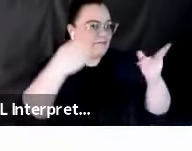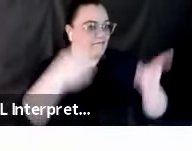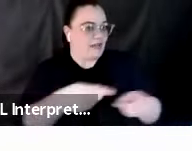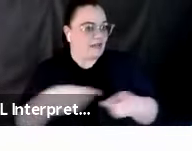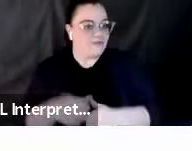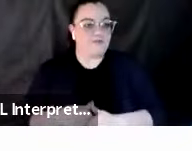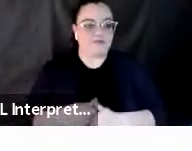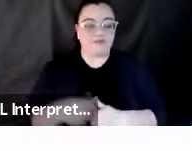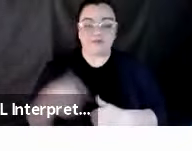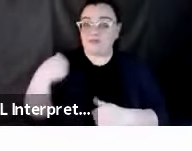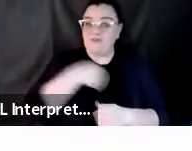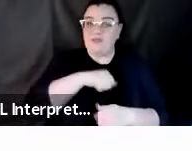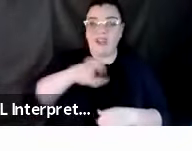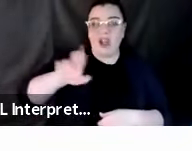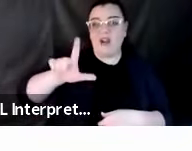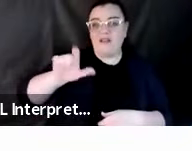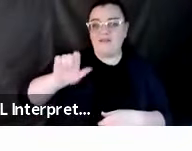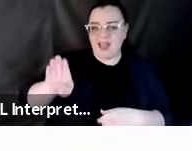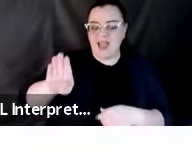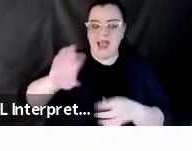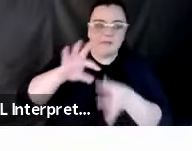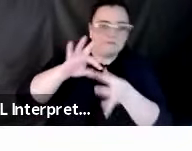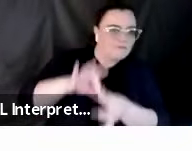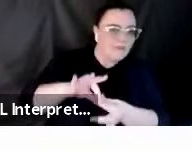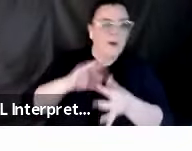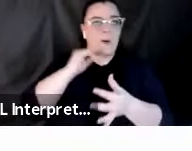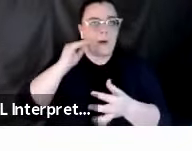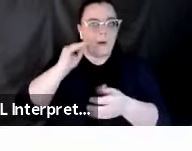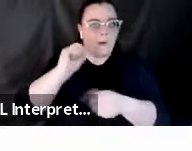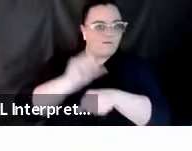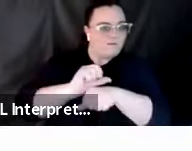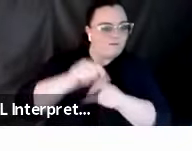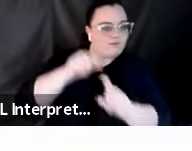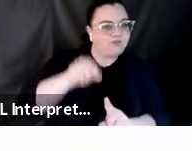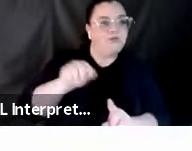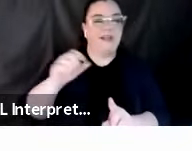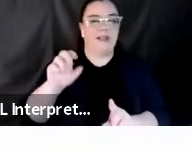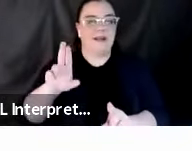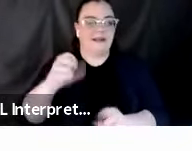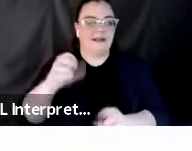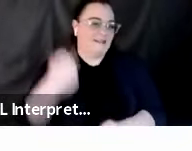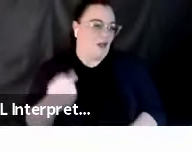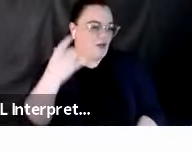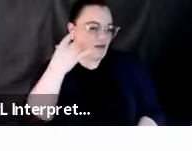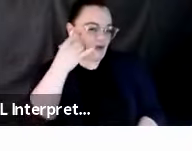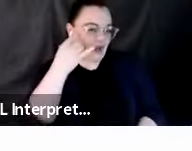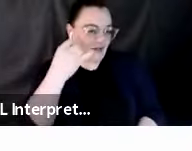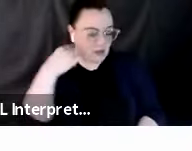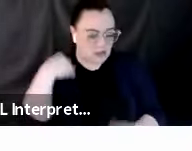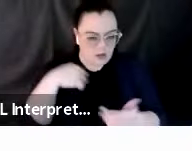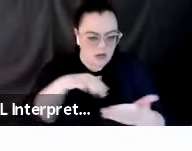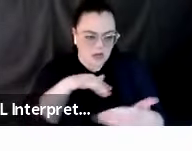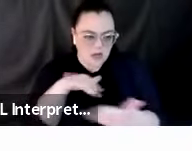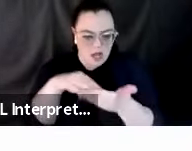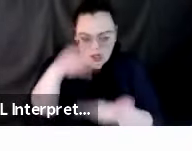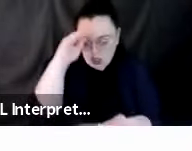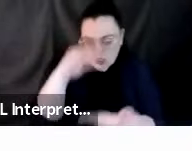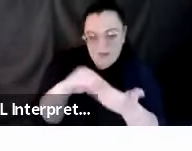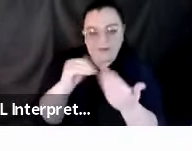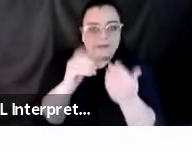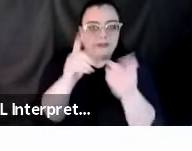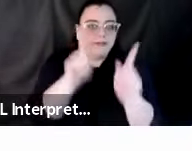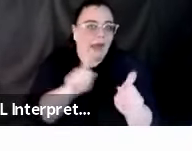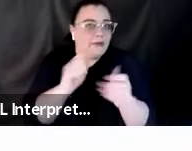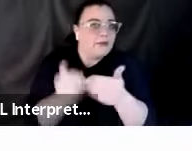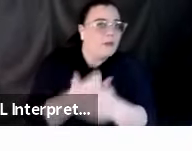California because that's where we, uh, we learn and that's where apply new ideas. However, a lot of what we learn and